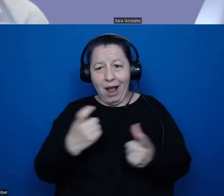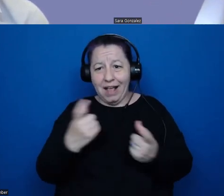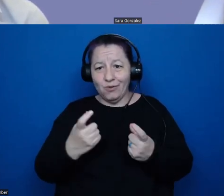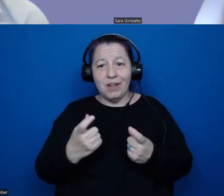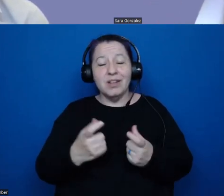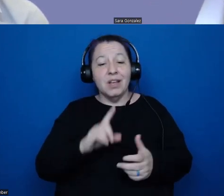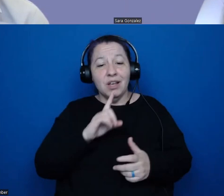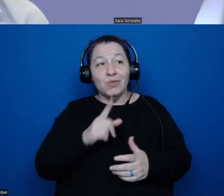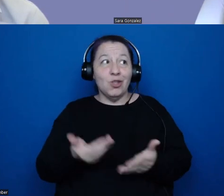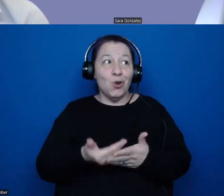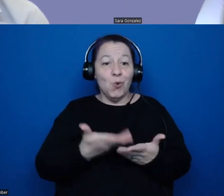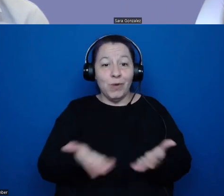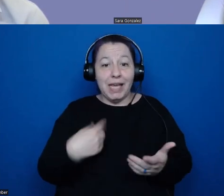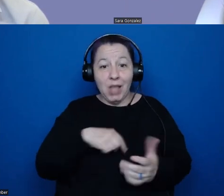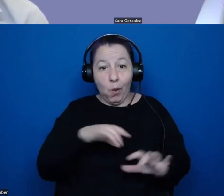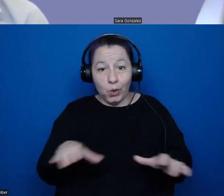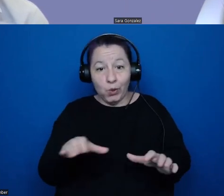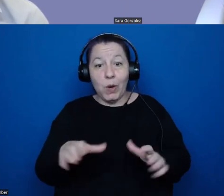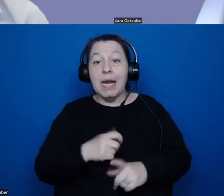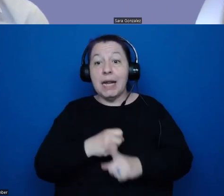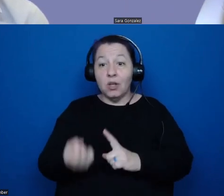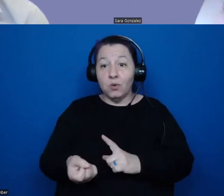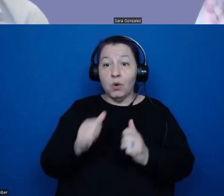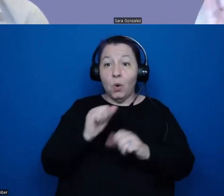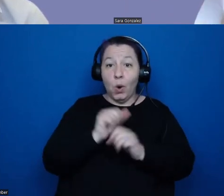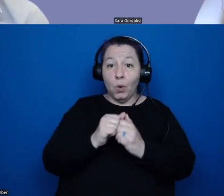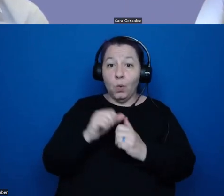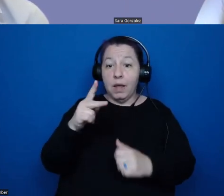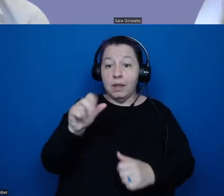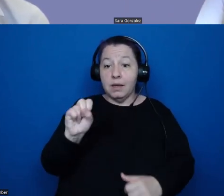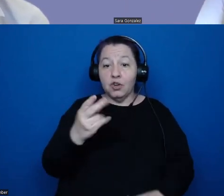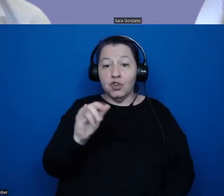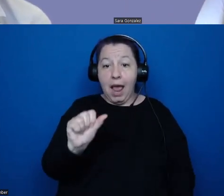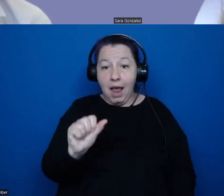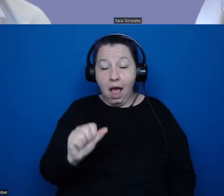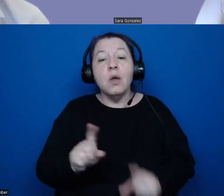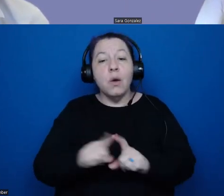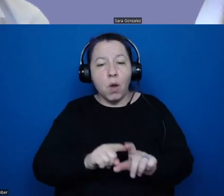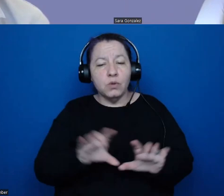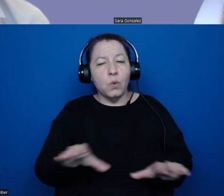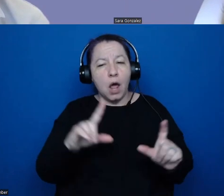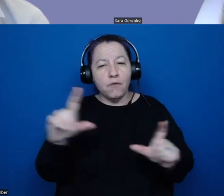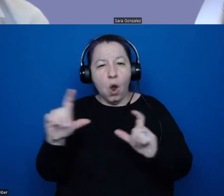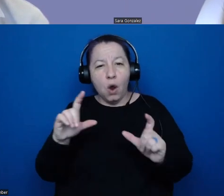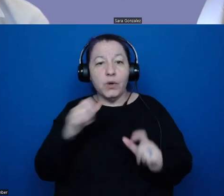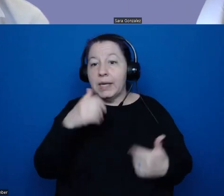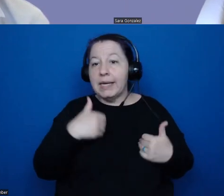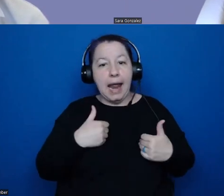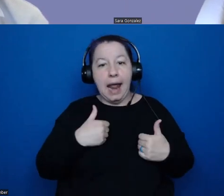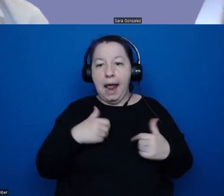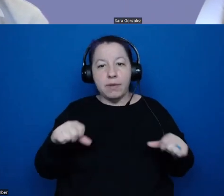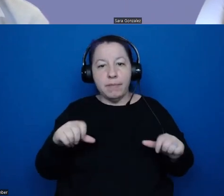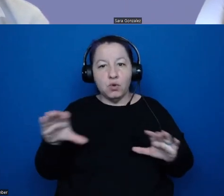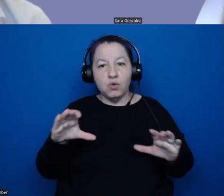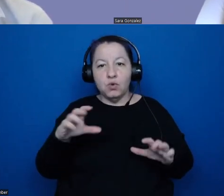of the work with Kashaya. We've also we've done photography. We didn't have the ability to do photogrammetry,